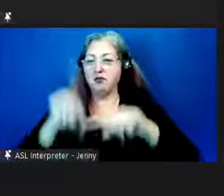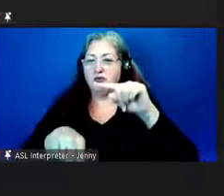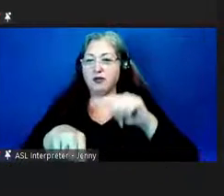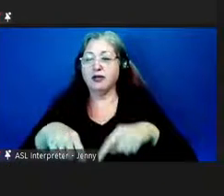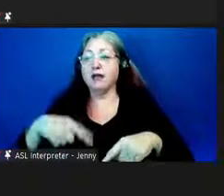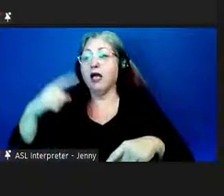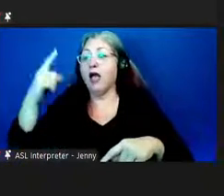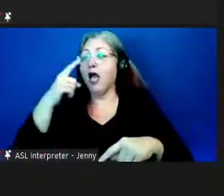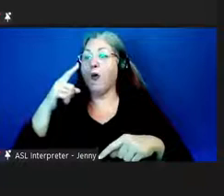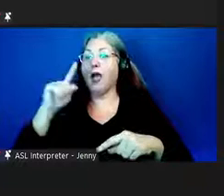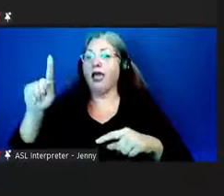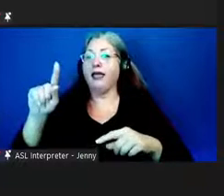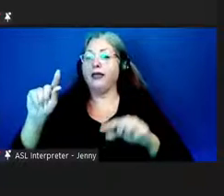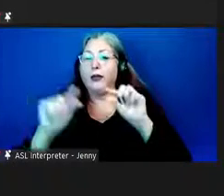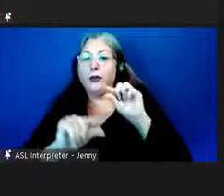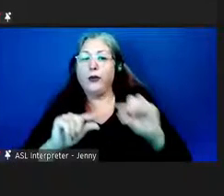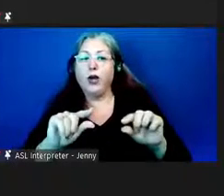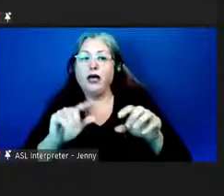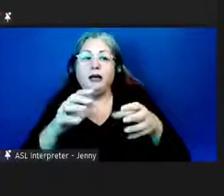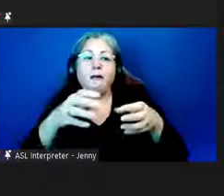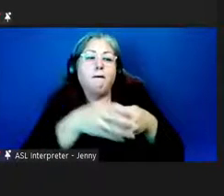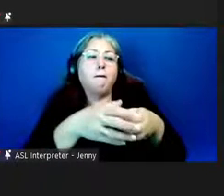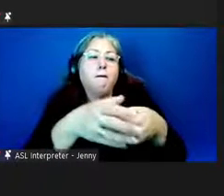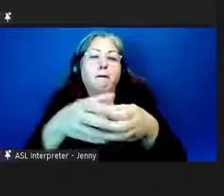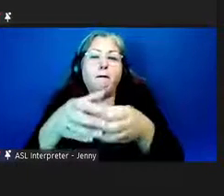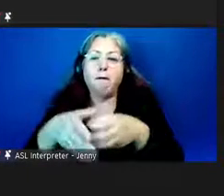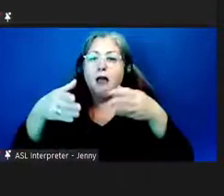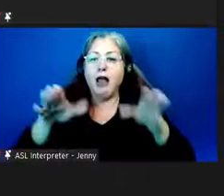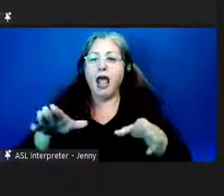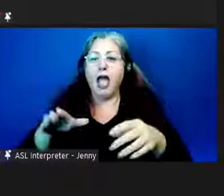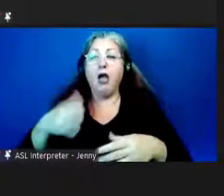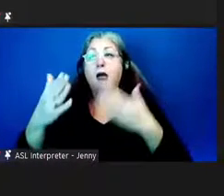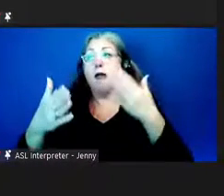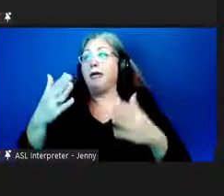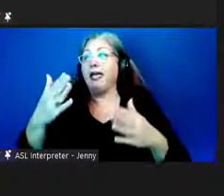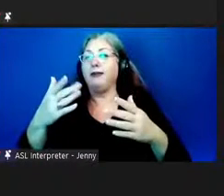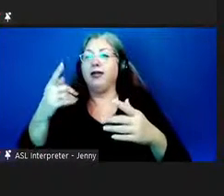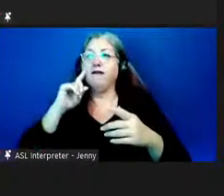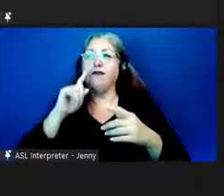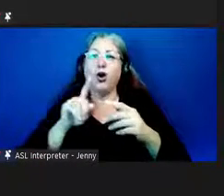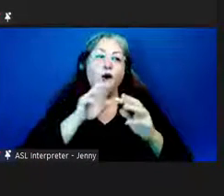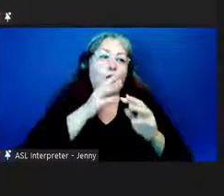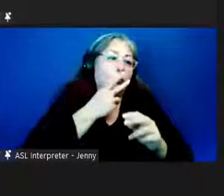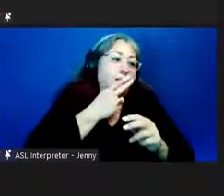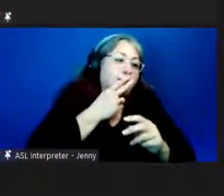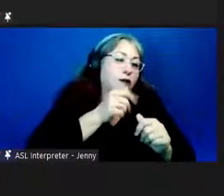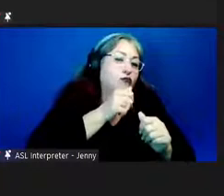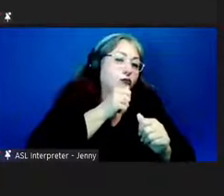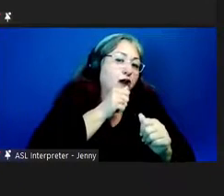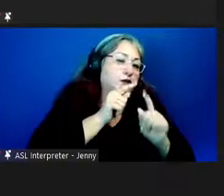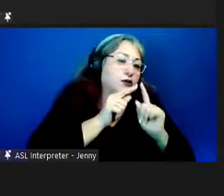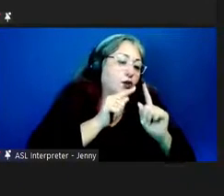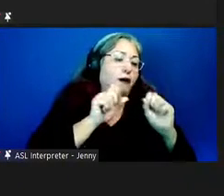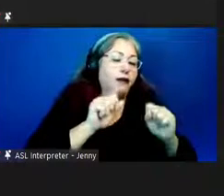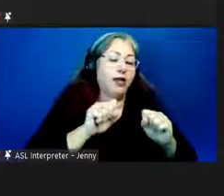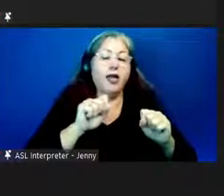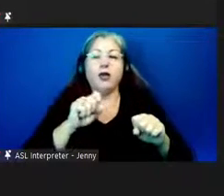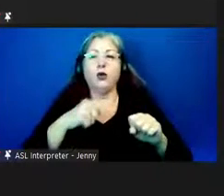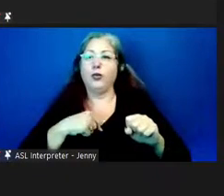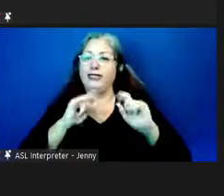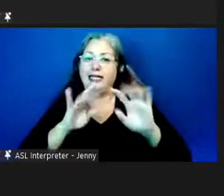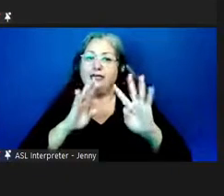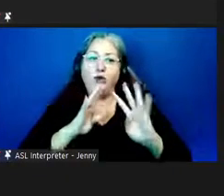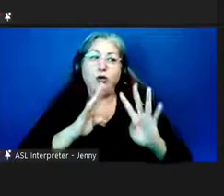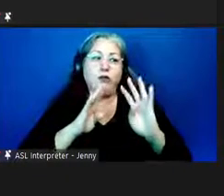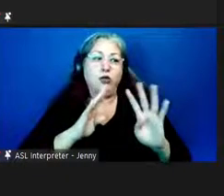obligated to use in isolated spaces, even perhaps to whispers in private. We spoke and we spoke in